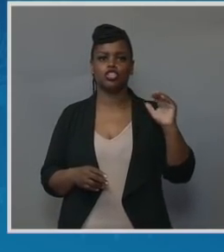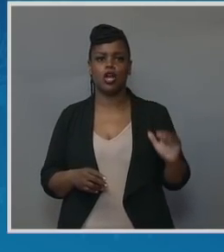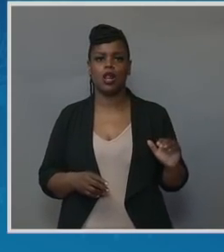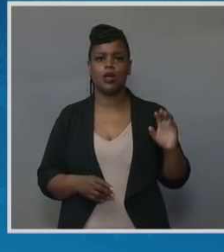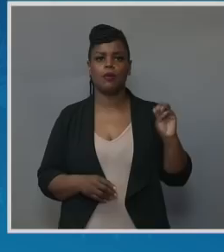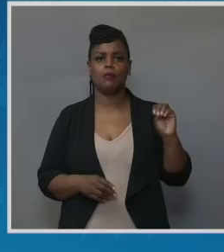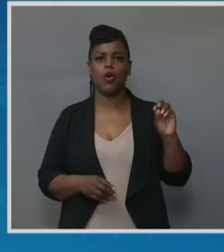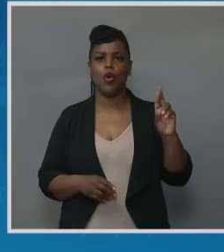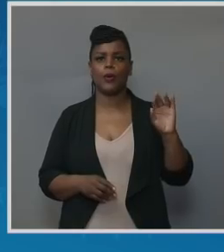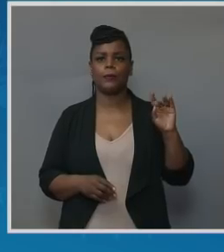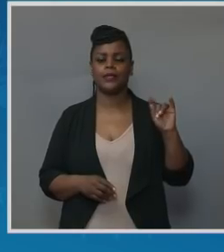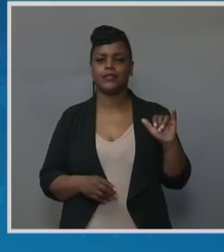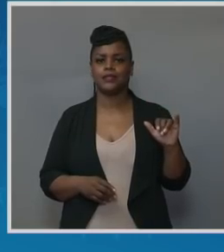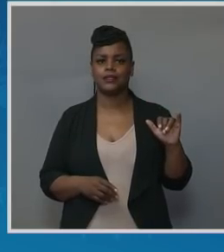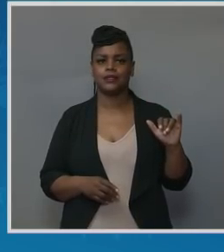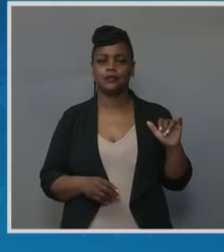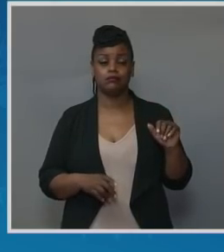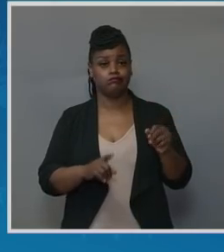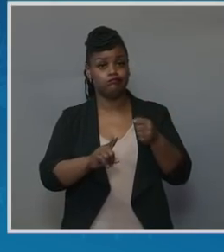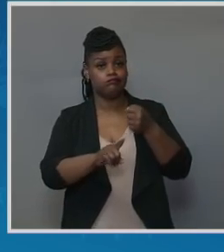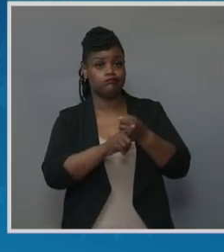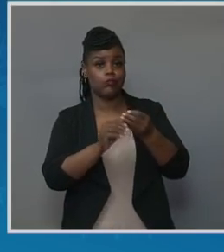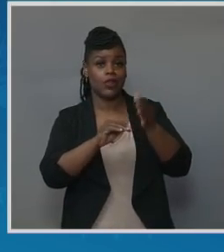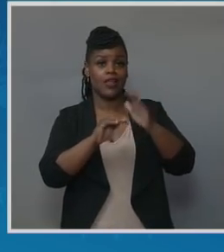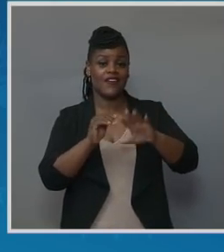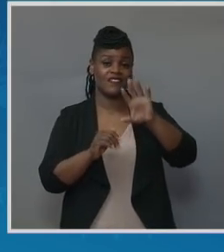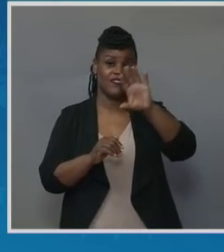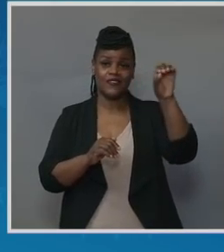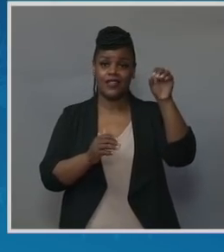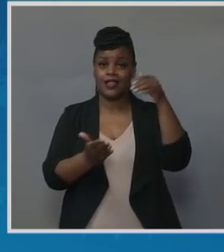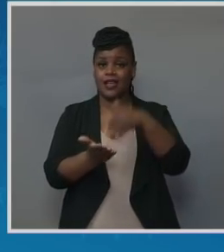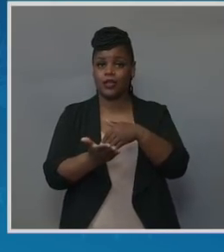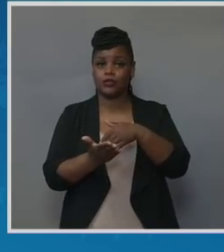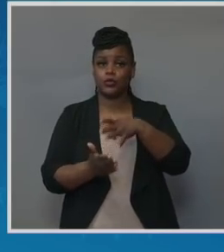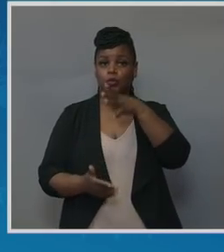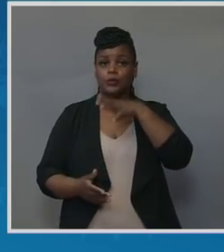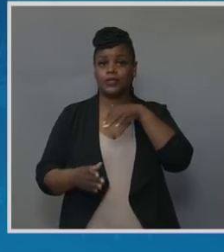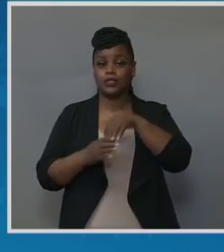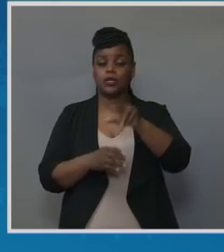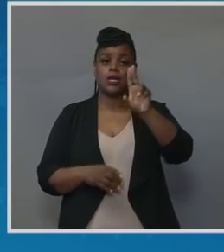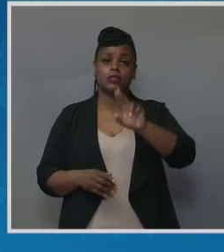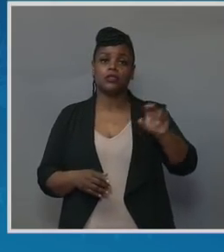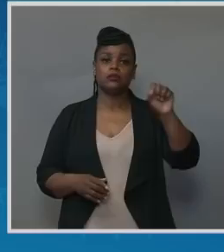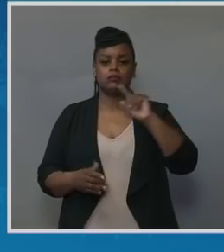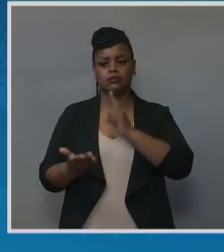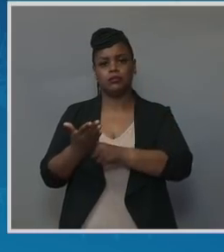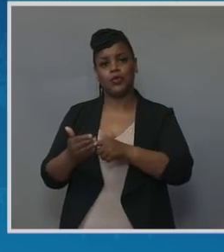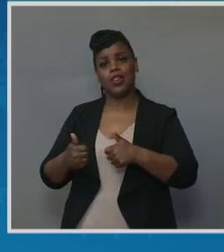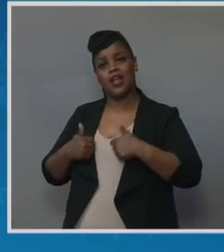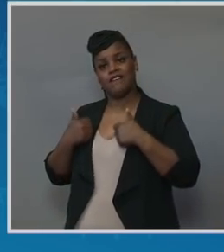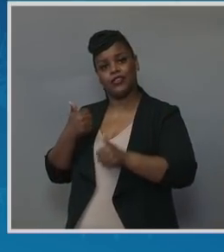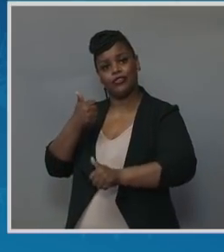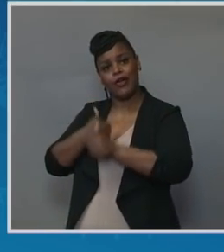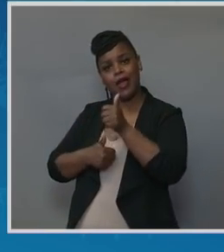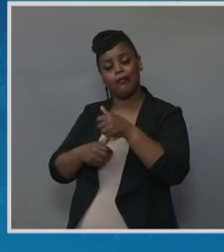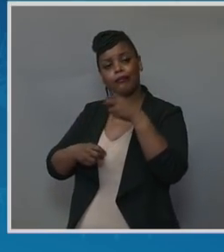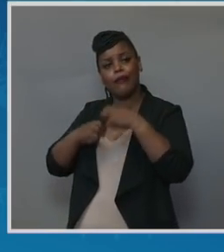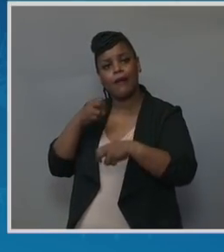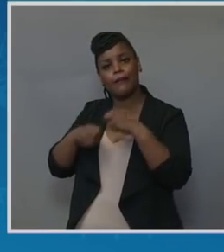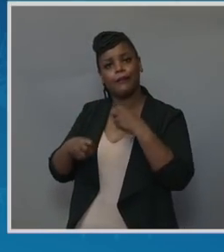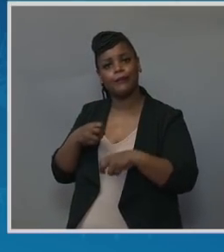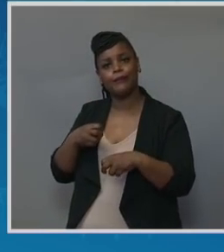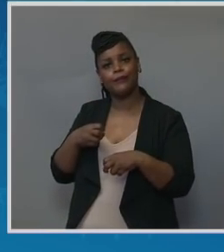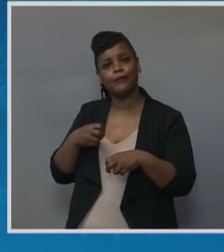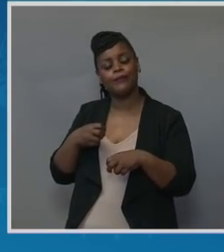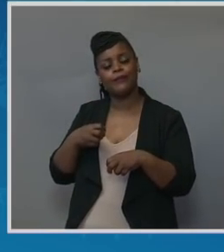over 50,000 women in the United States every year. And we're talking about life-threatening conditions, just like what you just heard